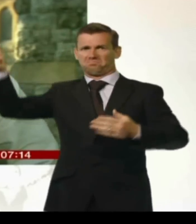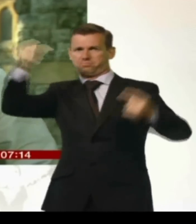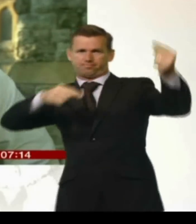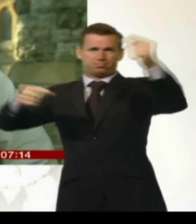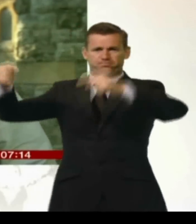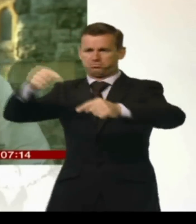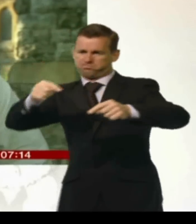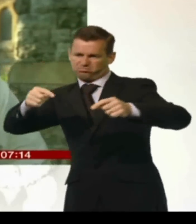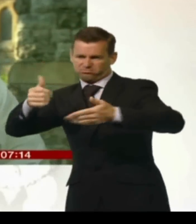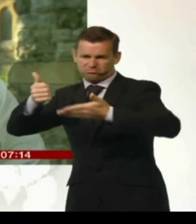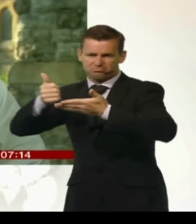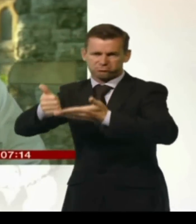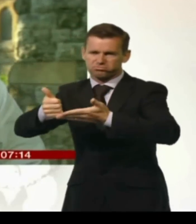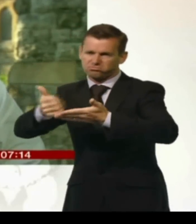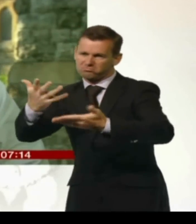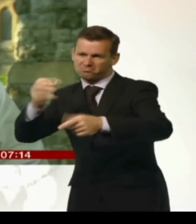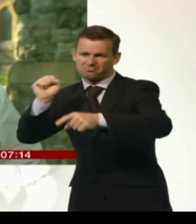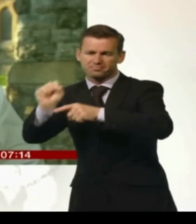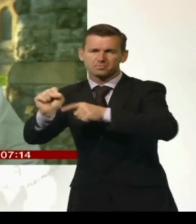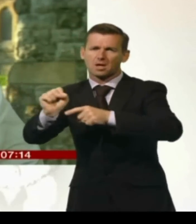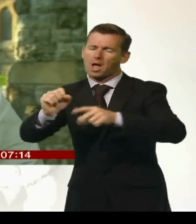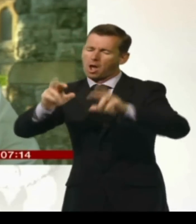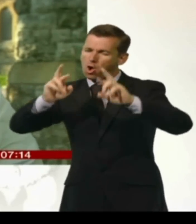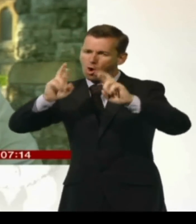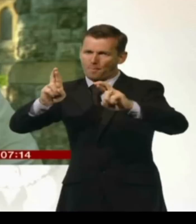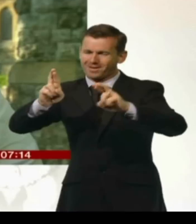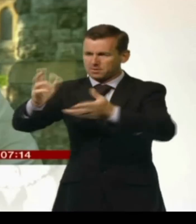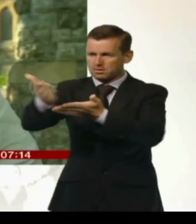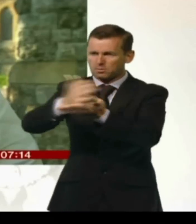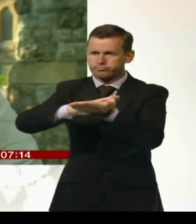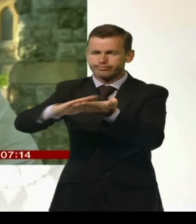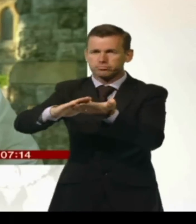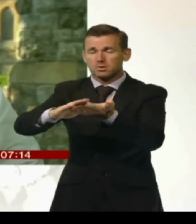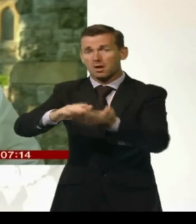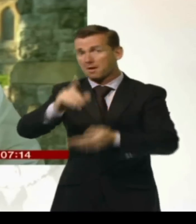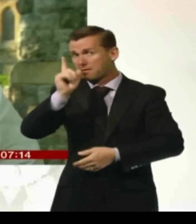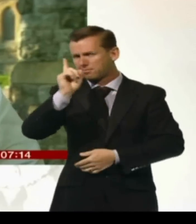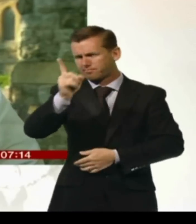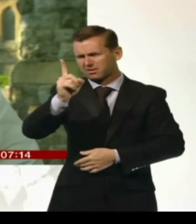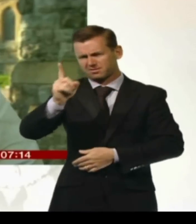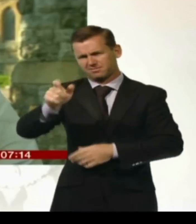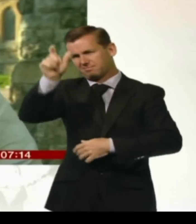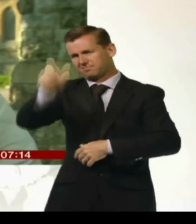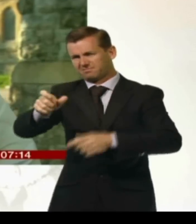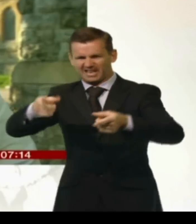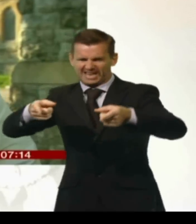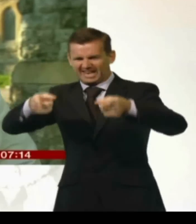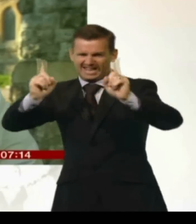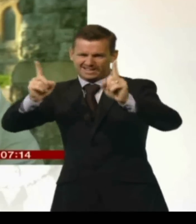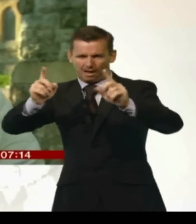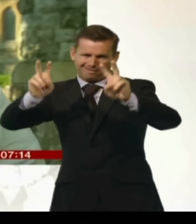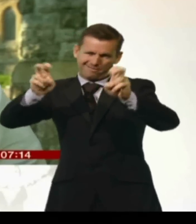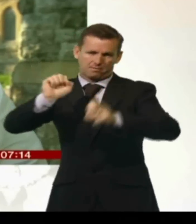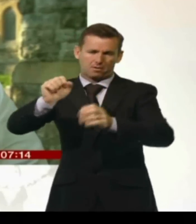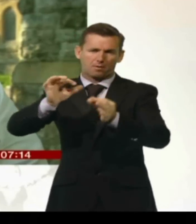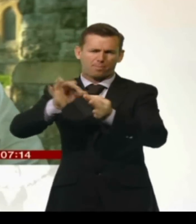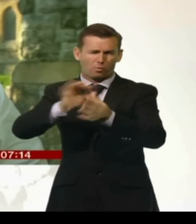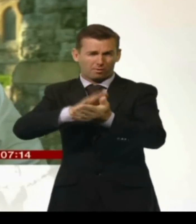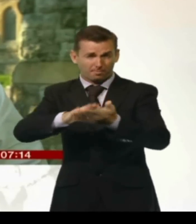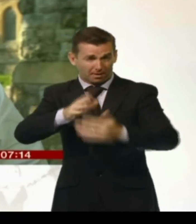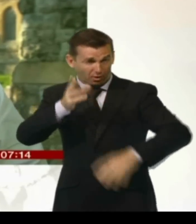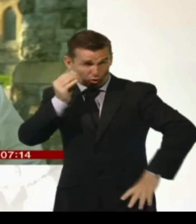in a lasting solution. One thing about this is that the so-called leader of Goko Haram, you only have to listen to him.